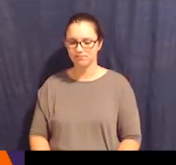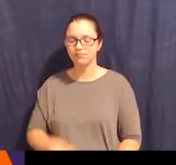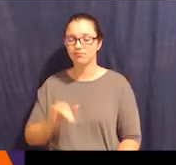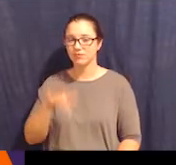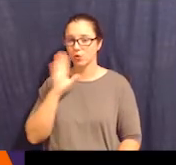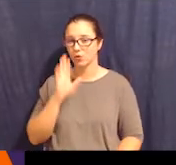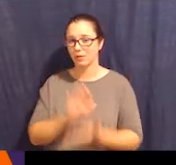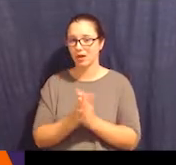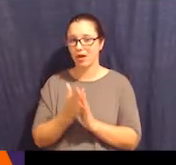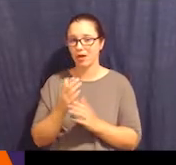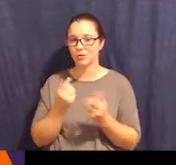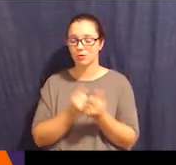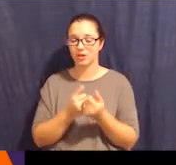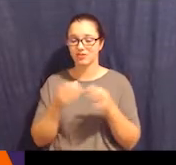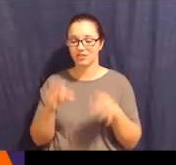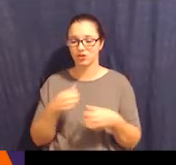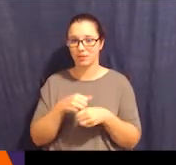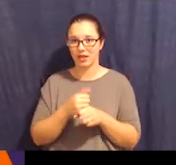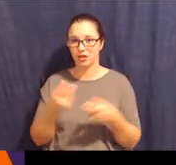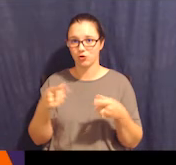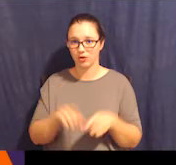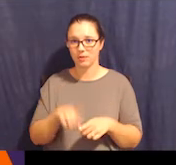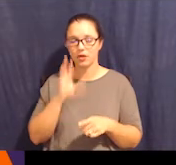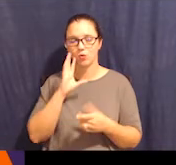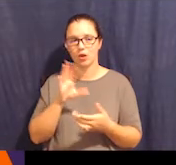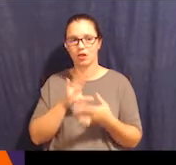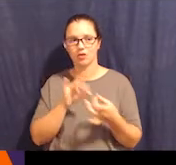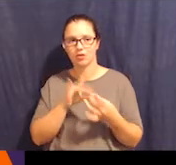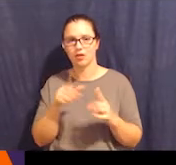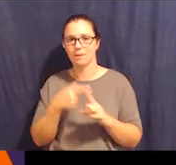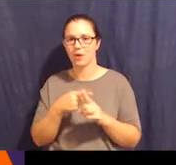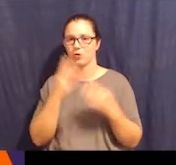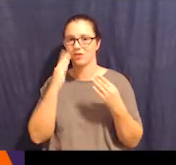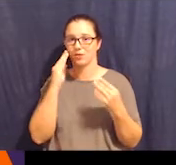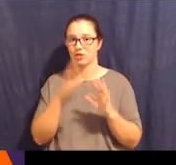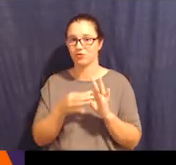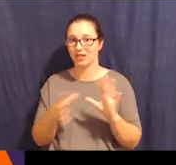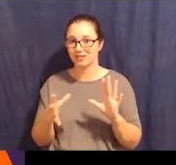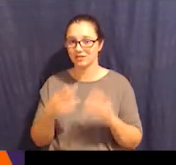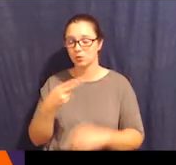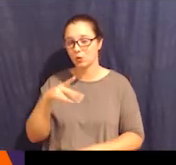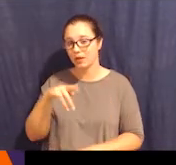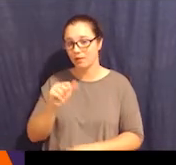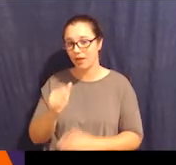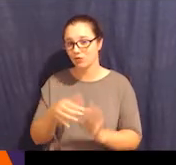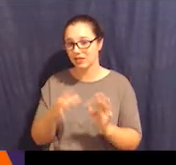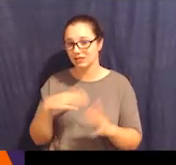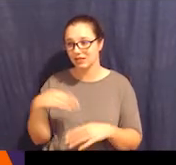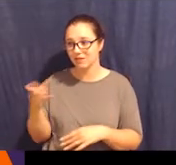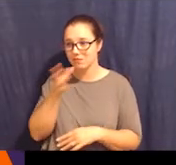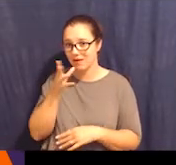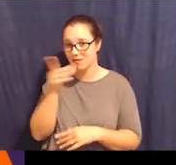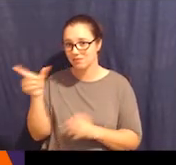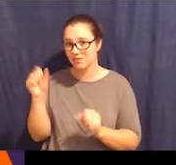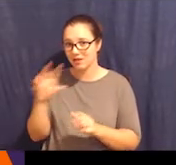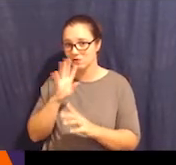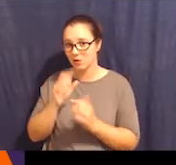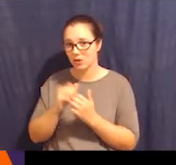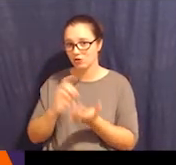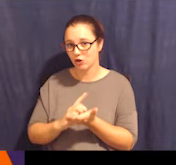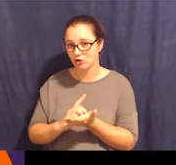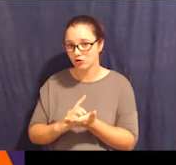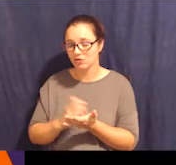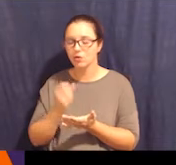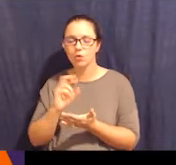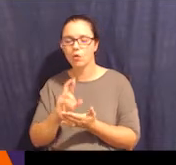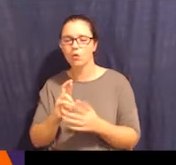information releases, so the HIPAA release that I gave my mom so she can talk to the doctor? Or is it going to be a supported decision making that doesn't make use of any